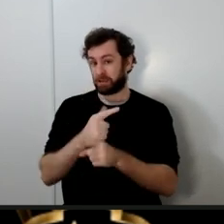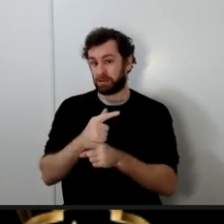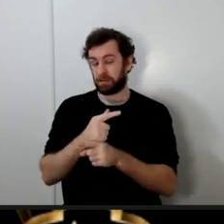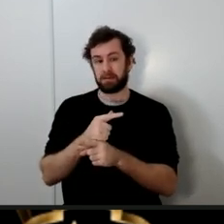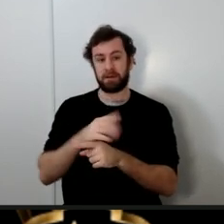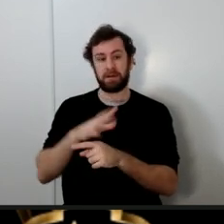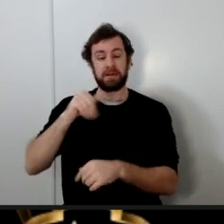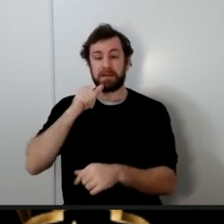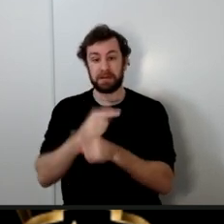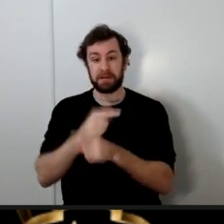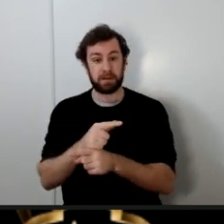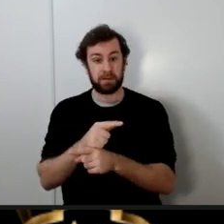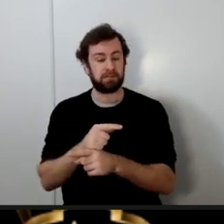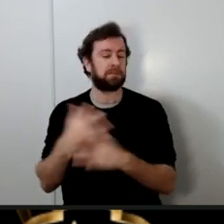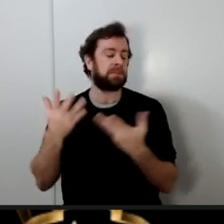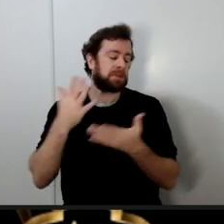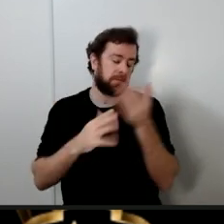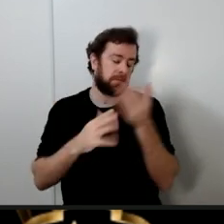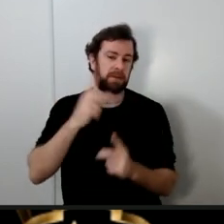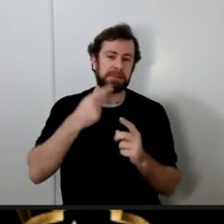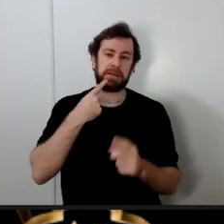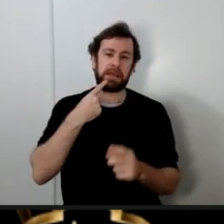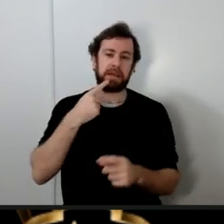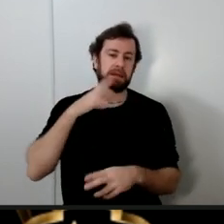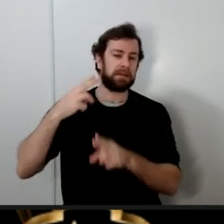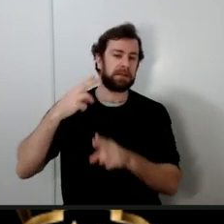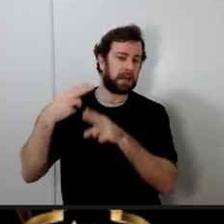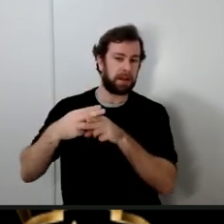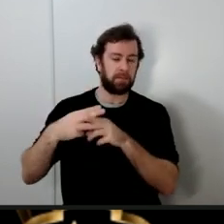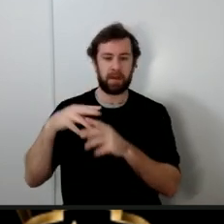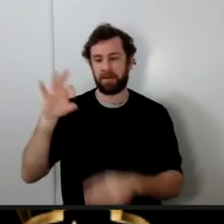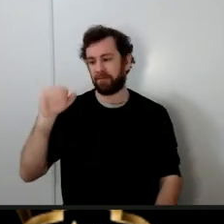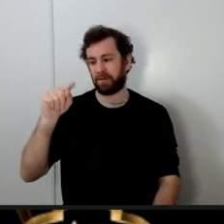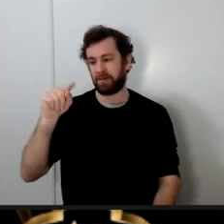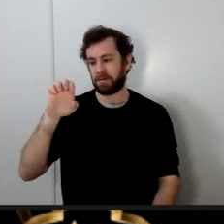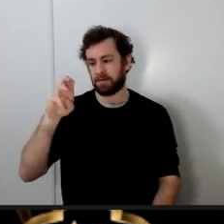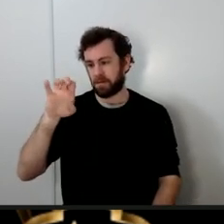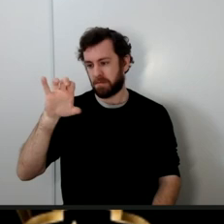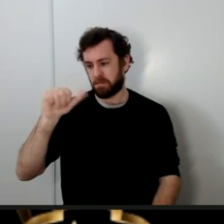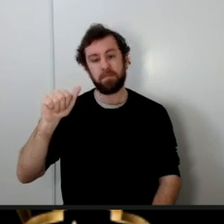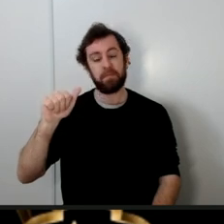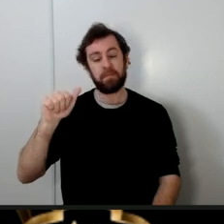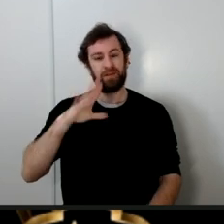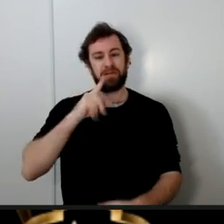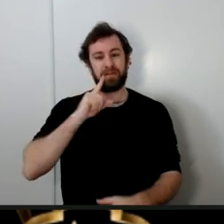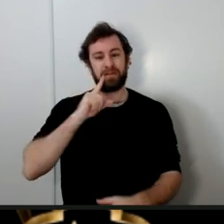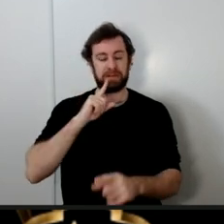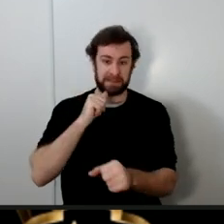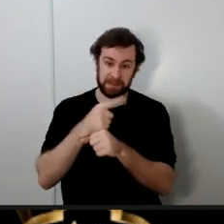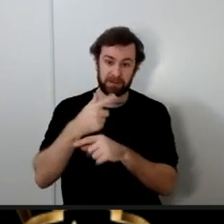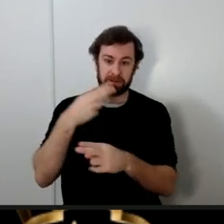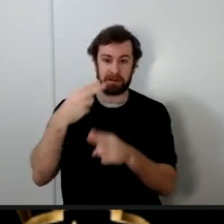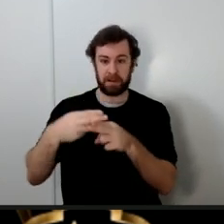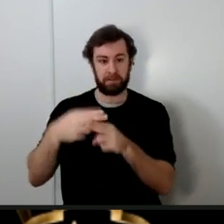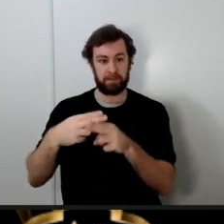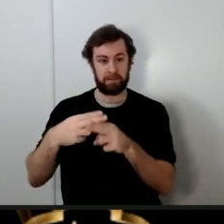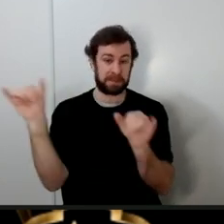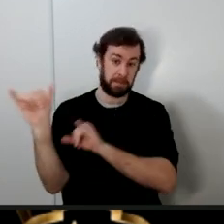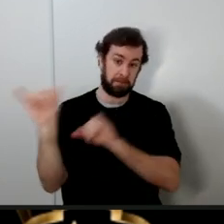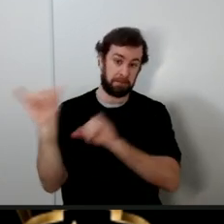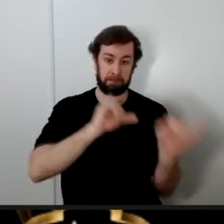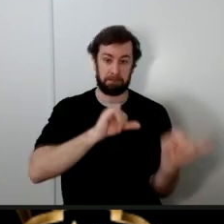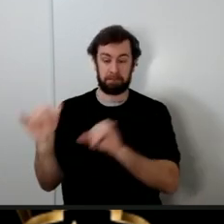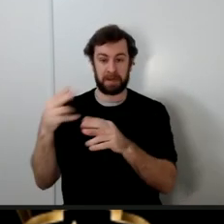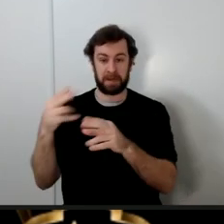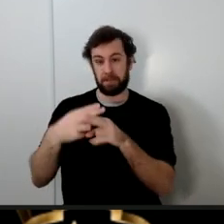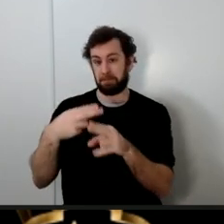Fatima some historical accounts have mentioned that her name is Fatima subhanallah he has a sister by the name